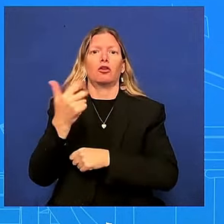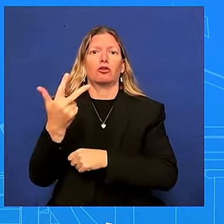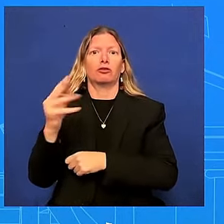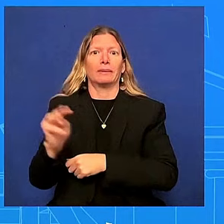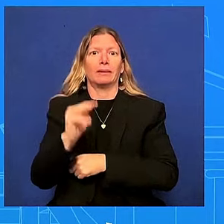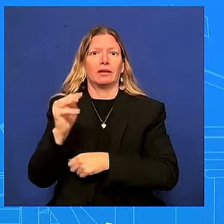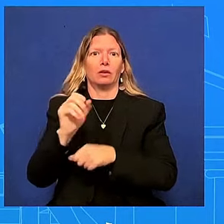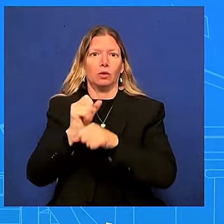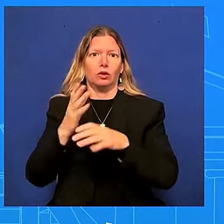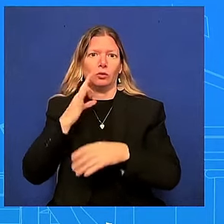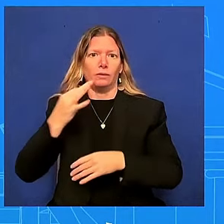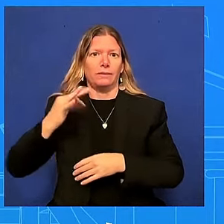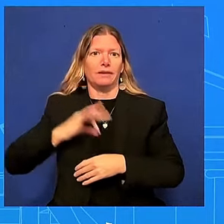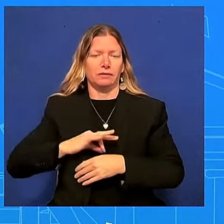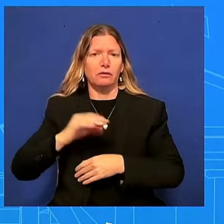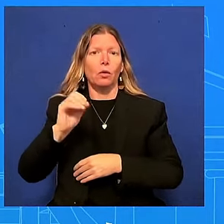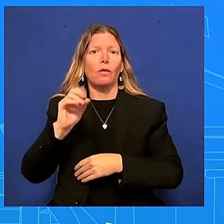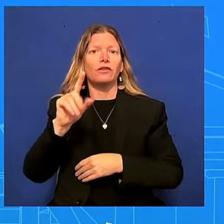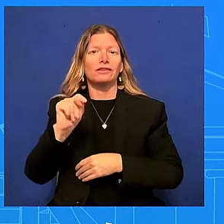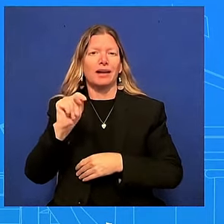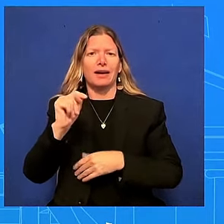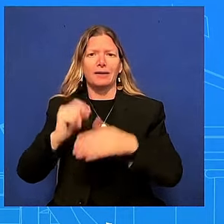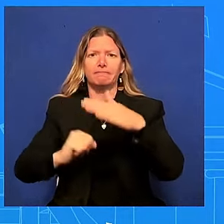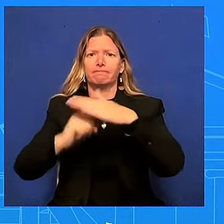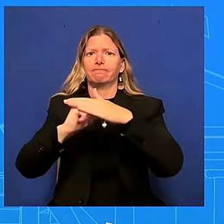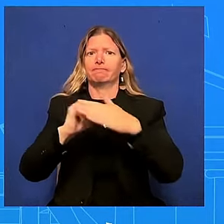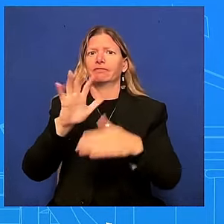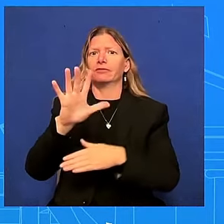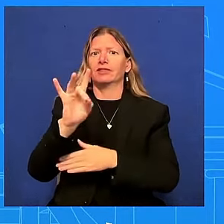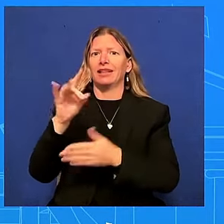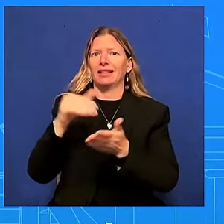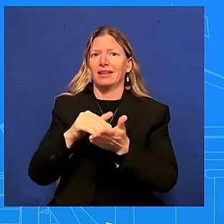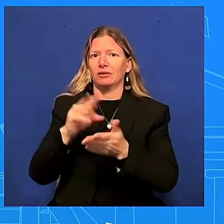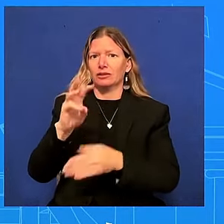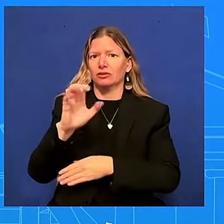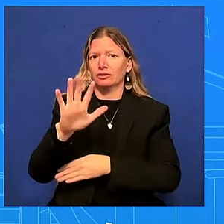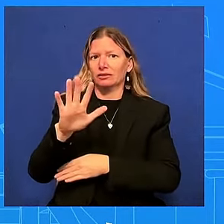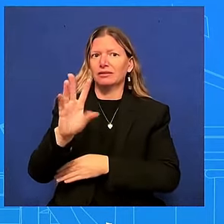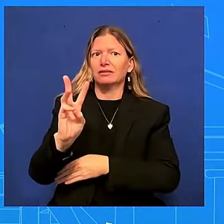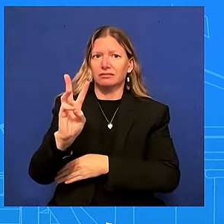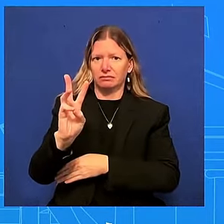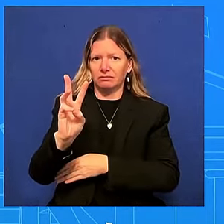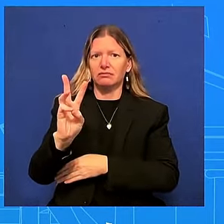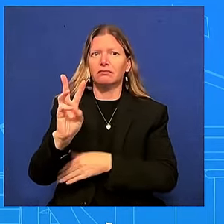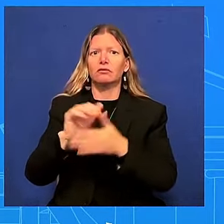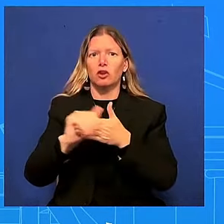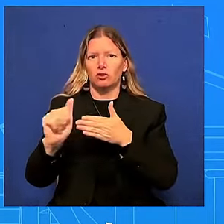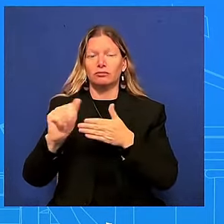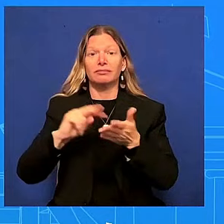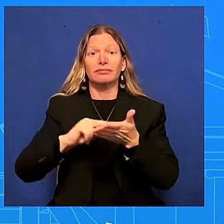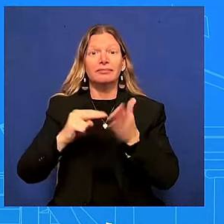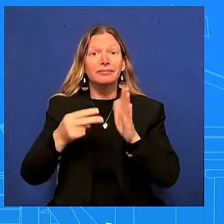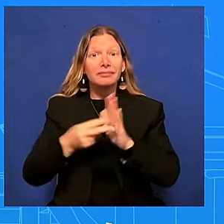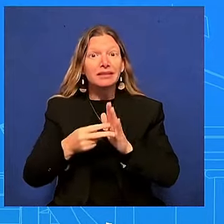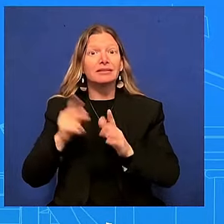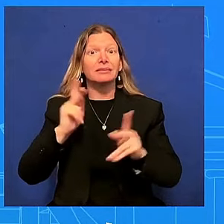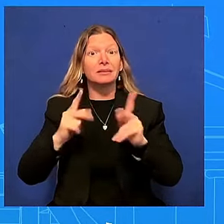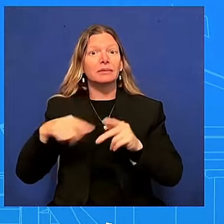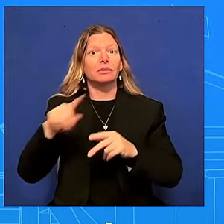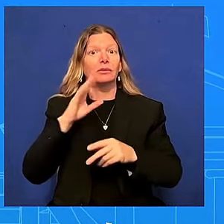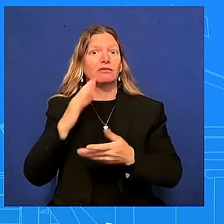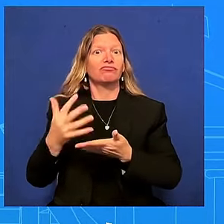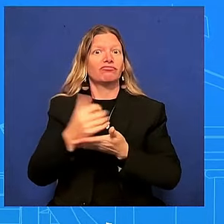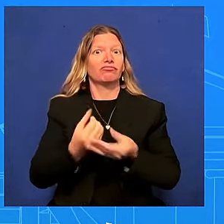with family for for millions of workers while elected Republicans side with big corporations and special